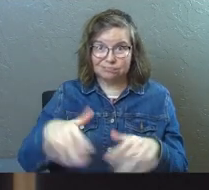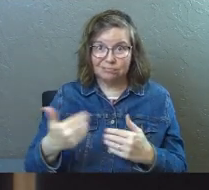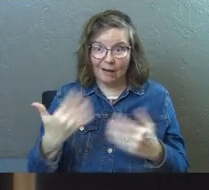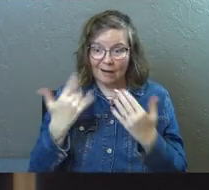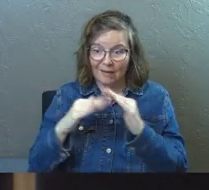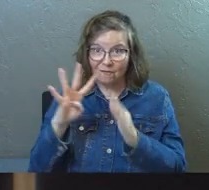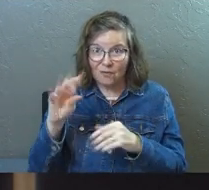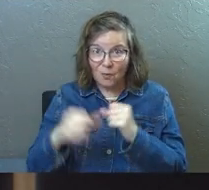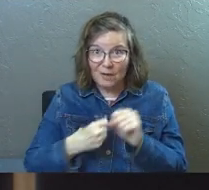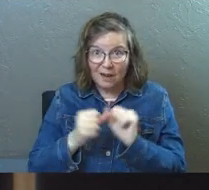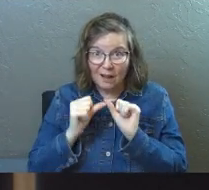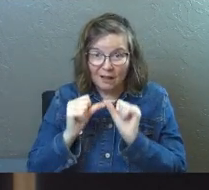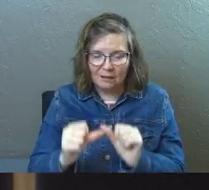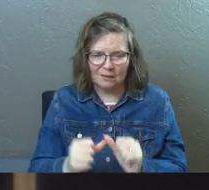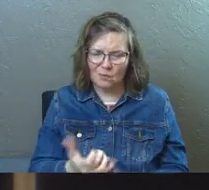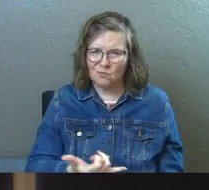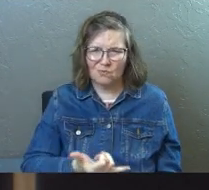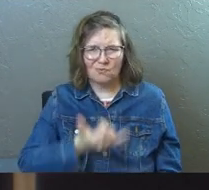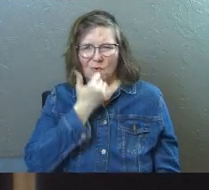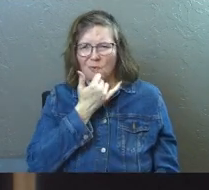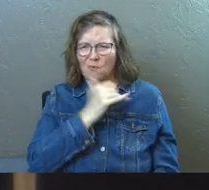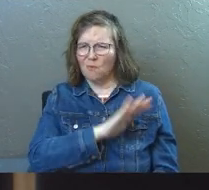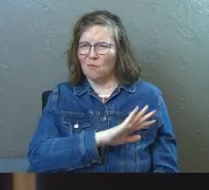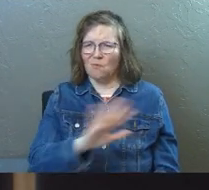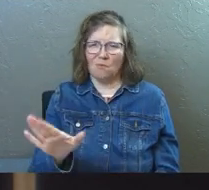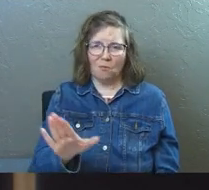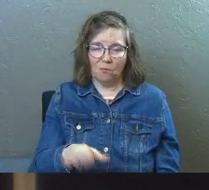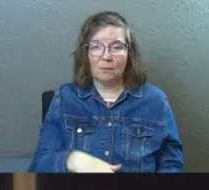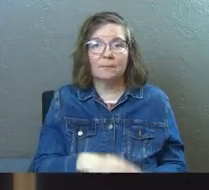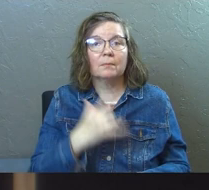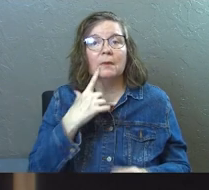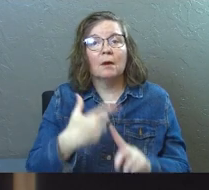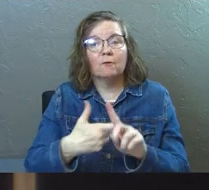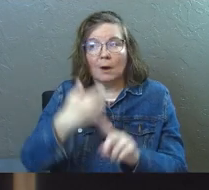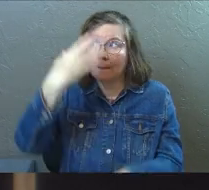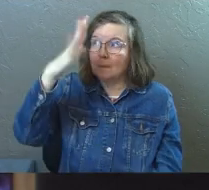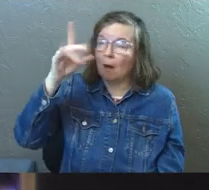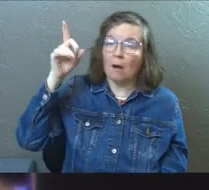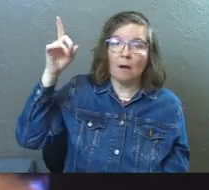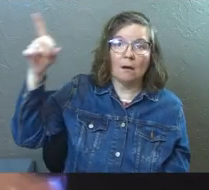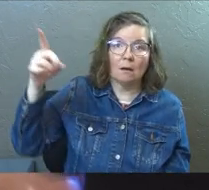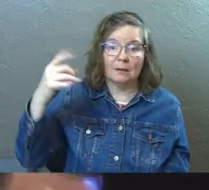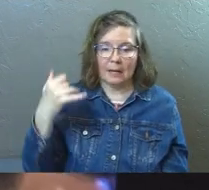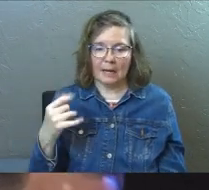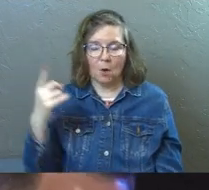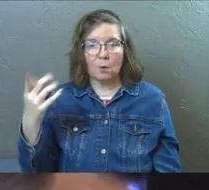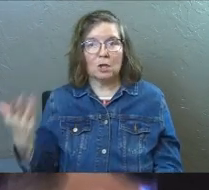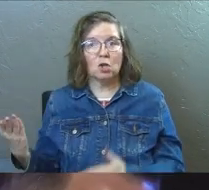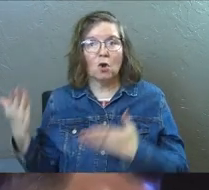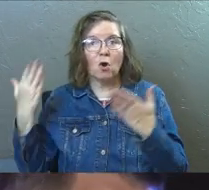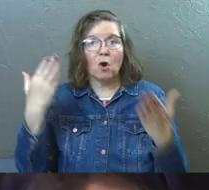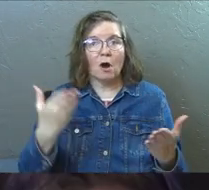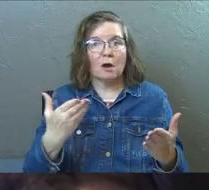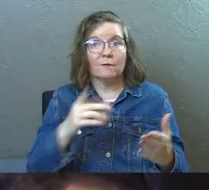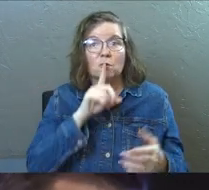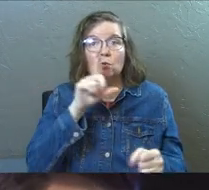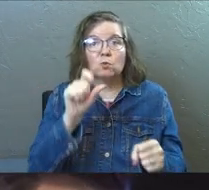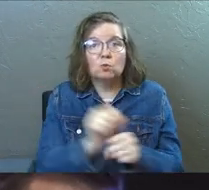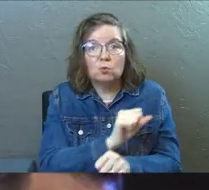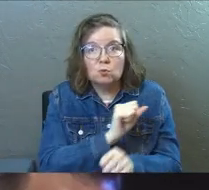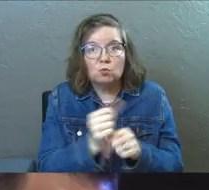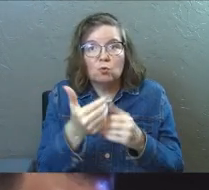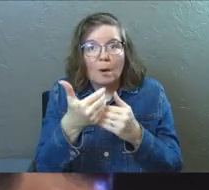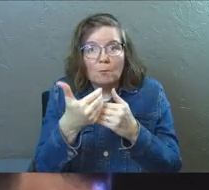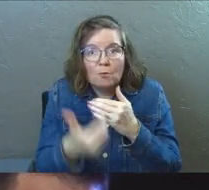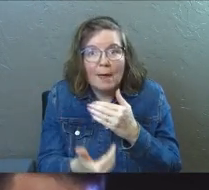straight. You got it wrong from the very beginning. It came from God. And now he offers you the true